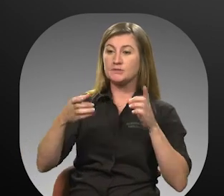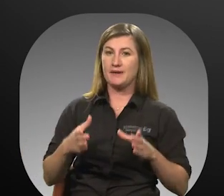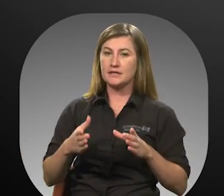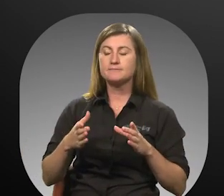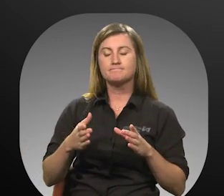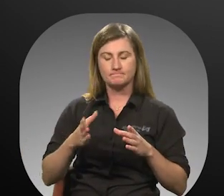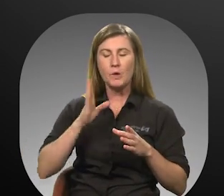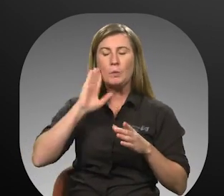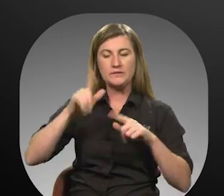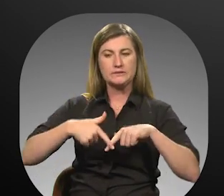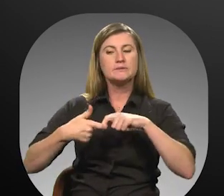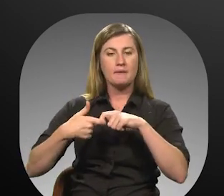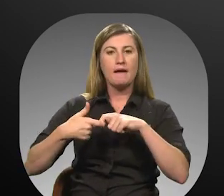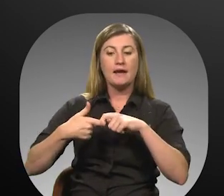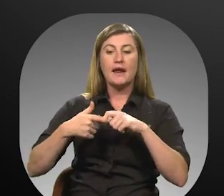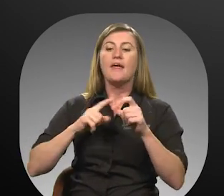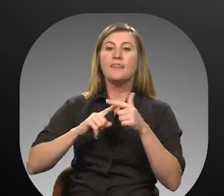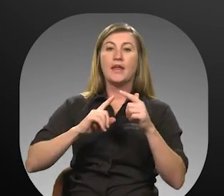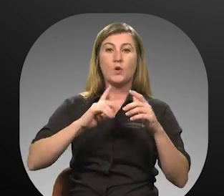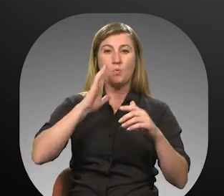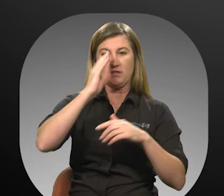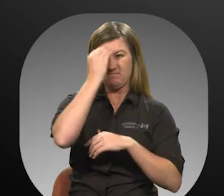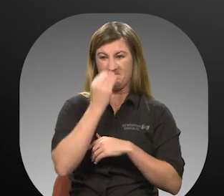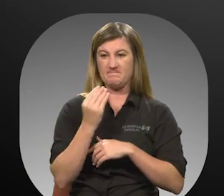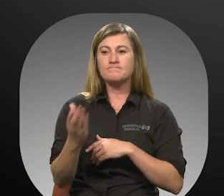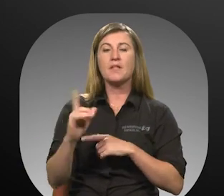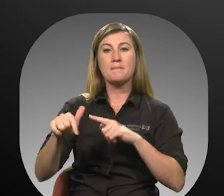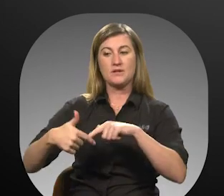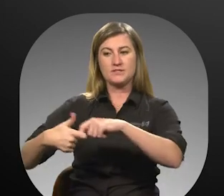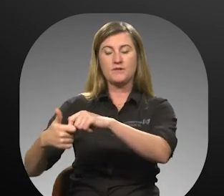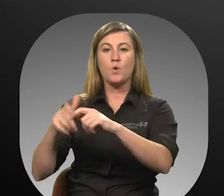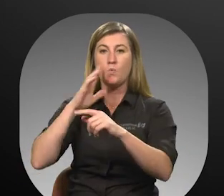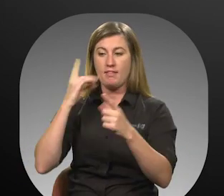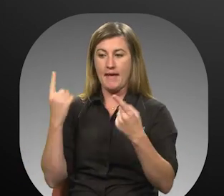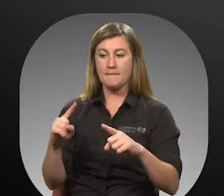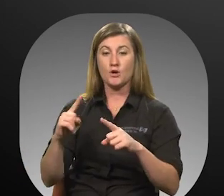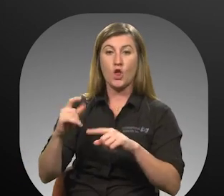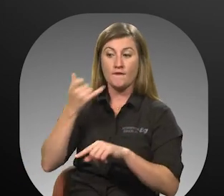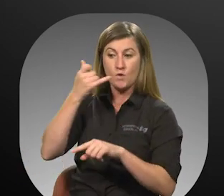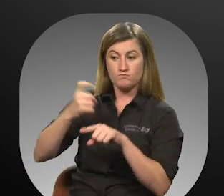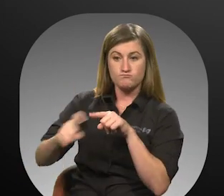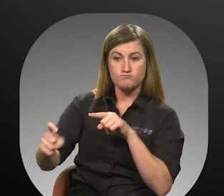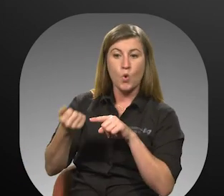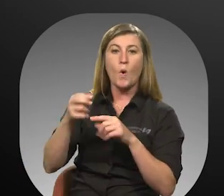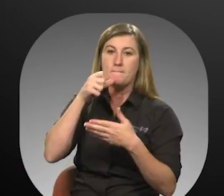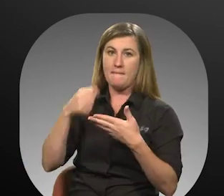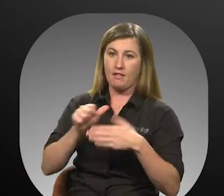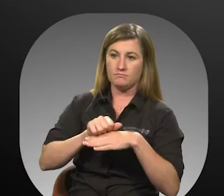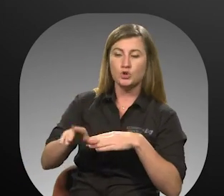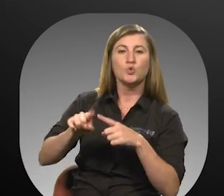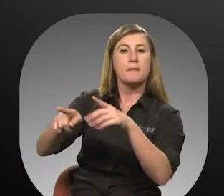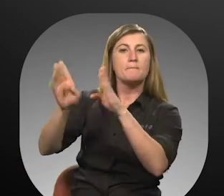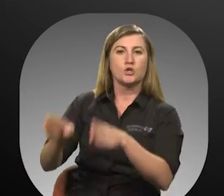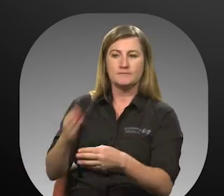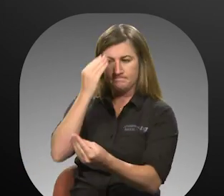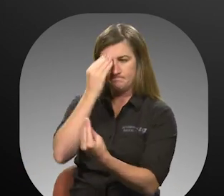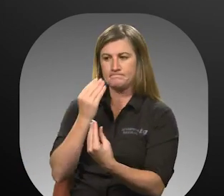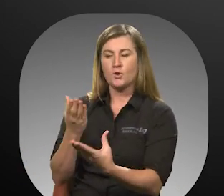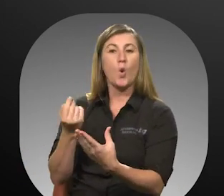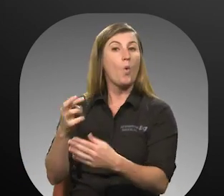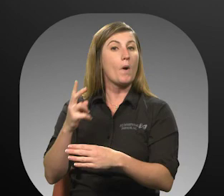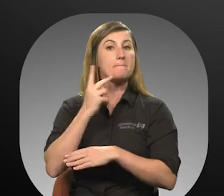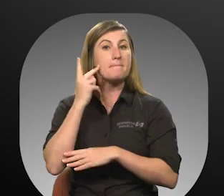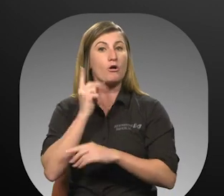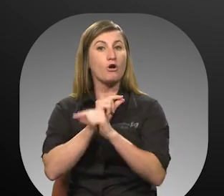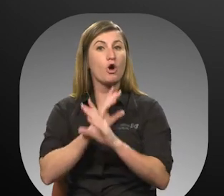suspension will be initiated, 18. of the suspension of service will be made by phone and or mail to the passenger or parent